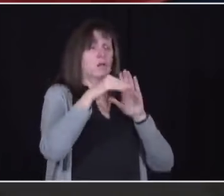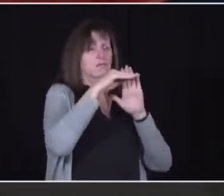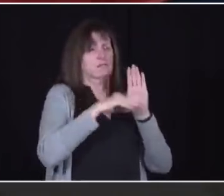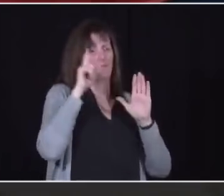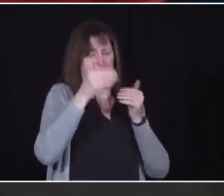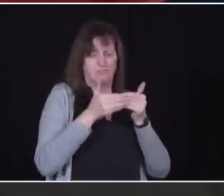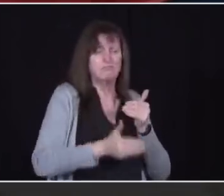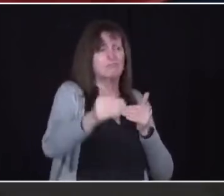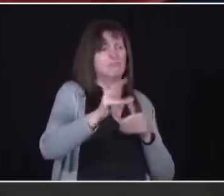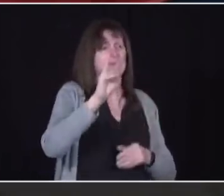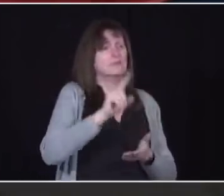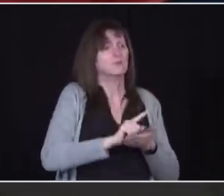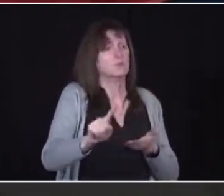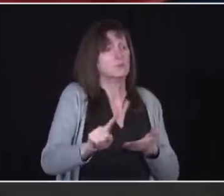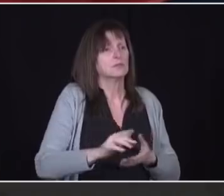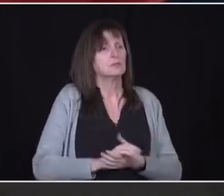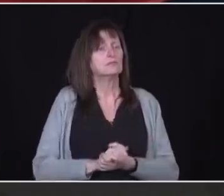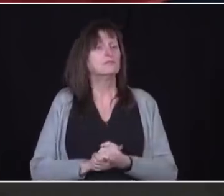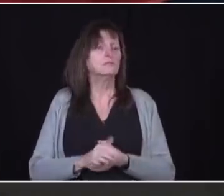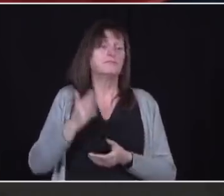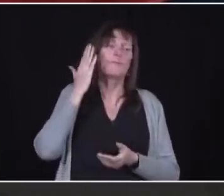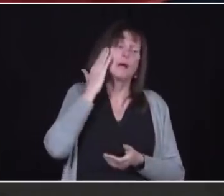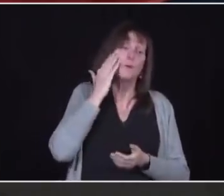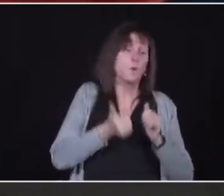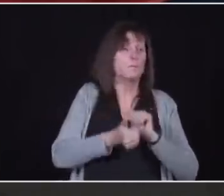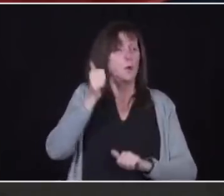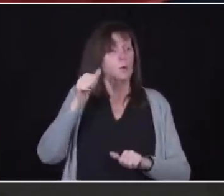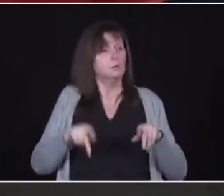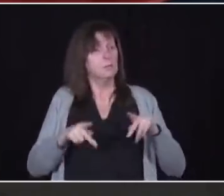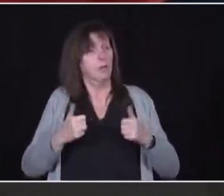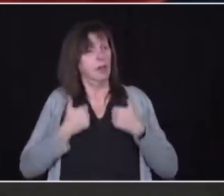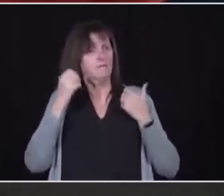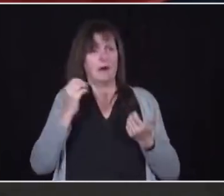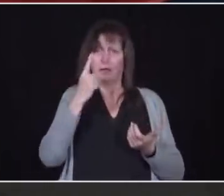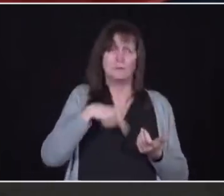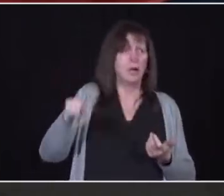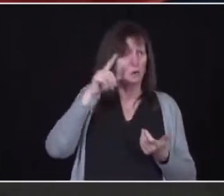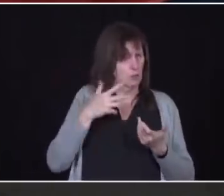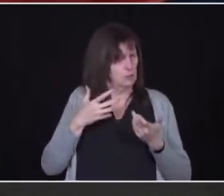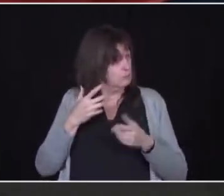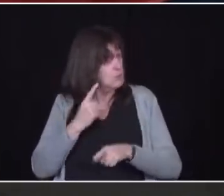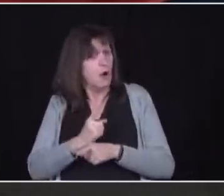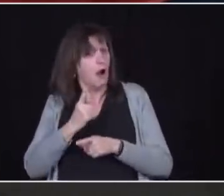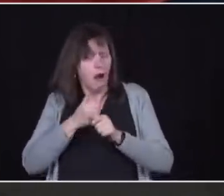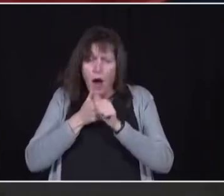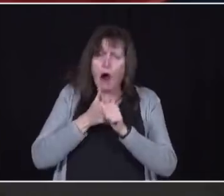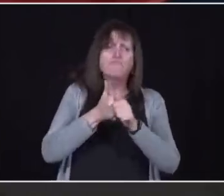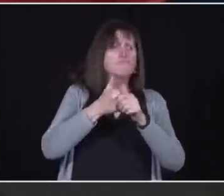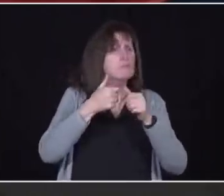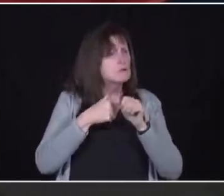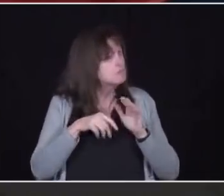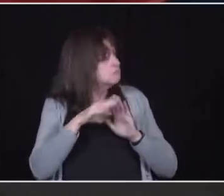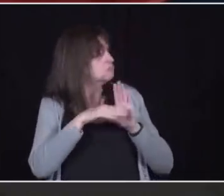residents are doing the right thing. They are following the rules, keeping each other safe. But we need to stay